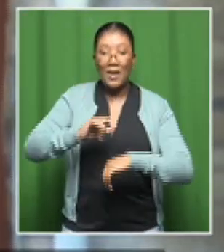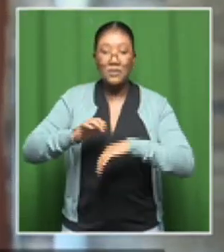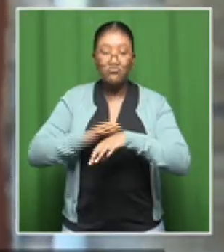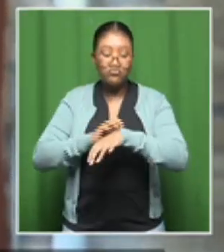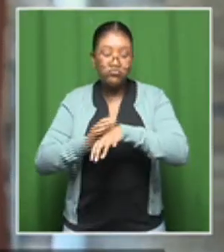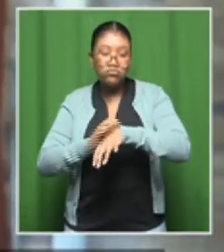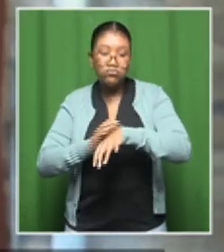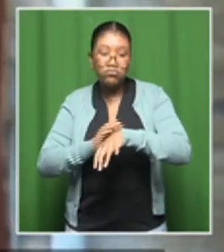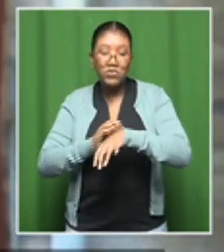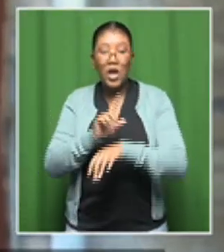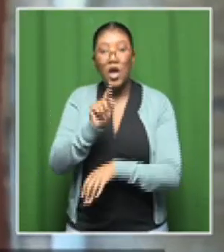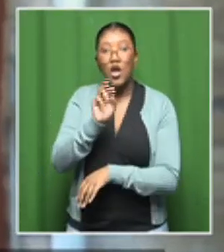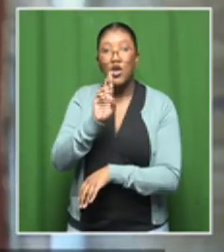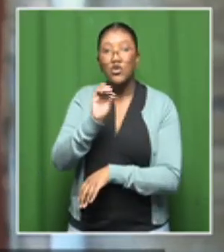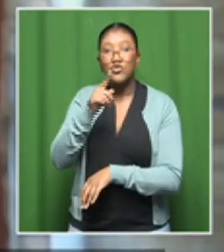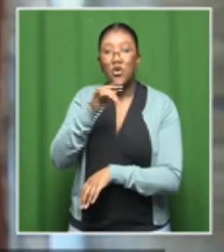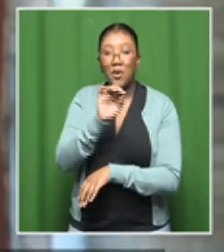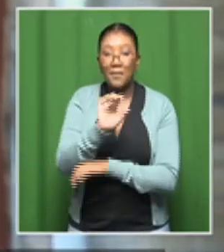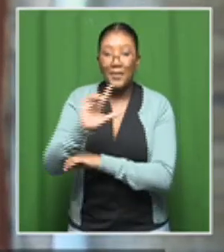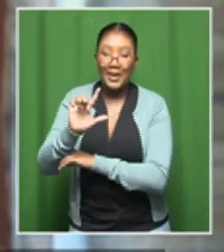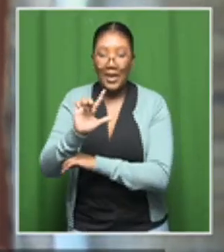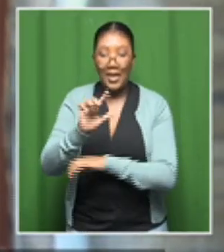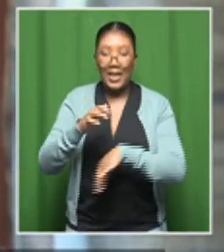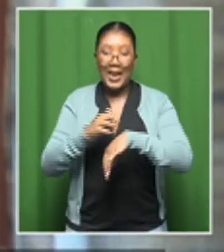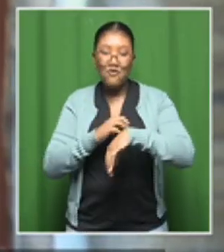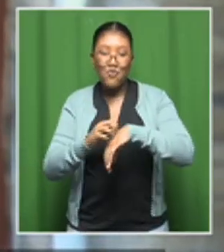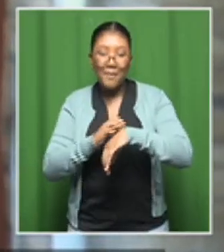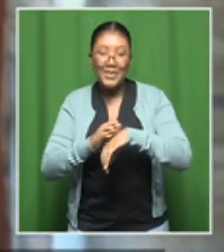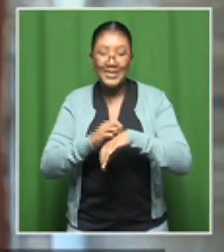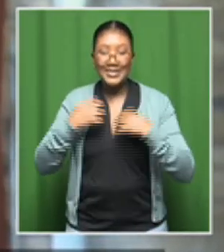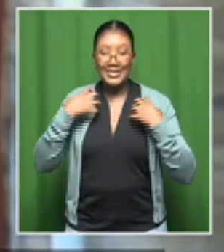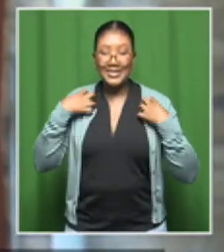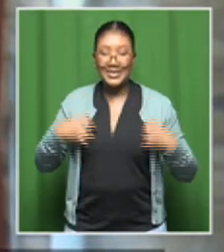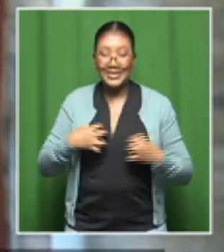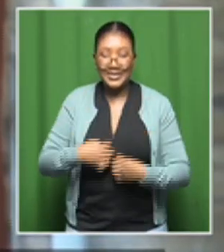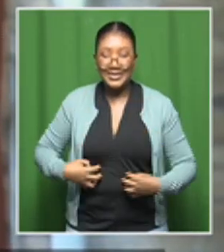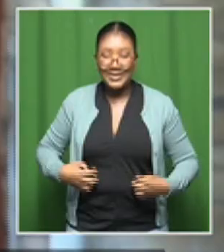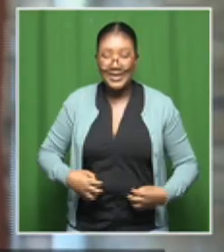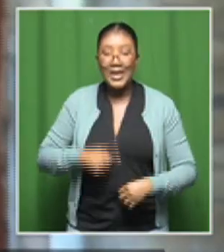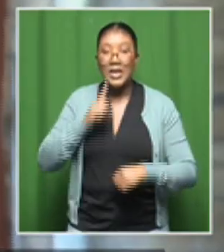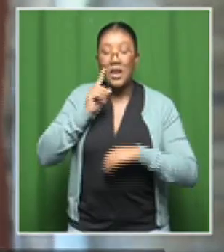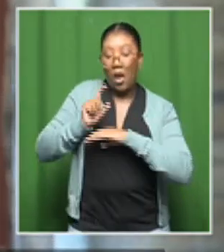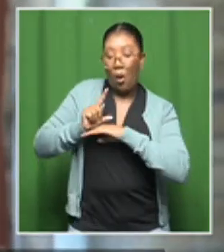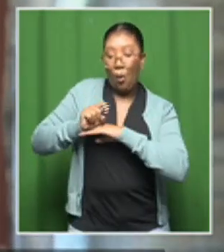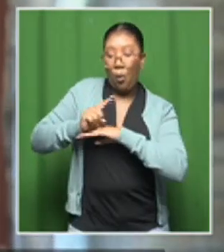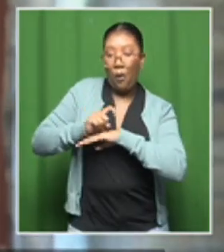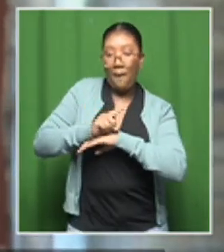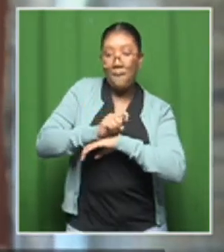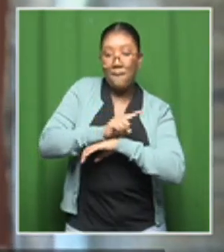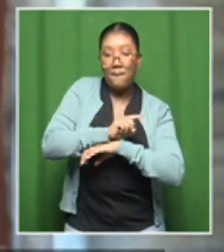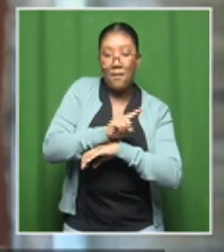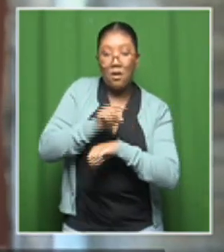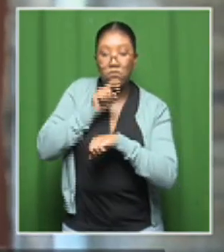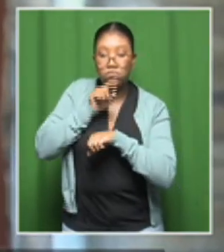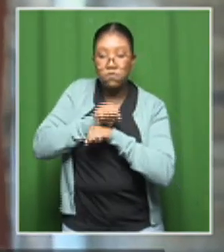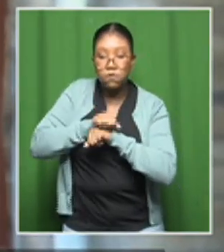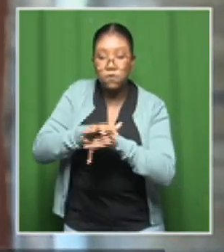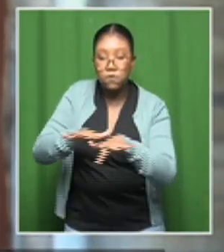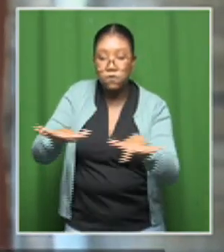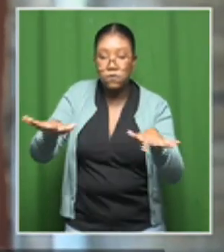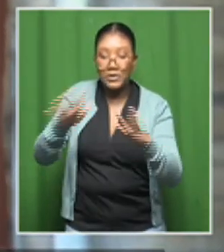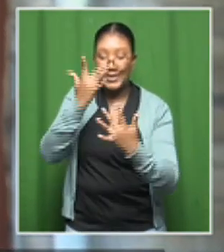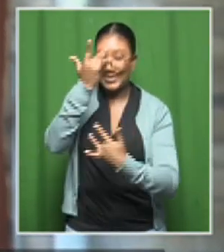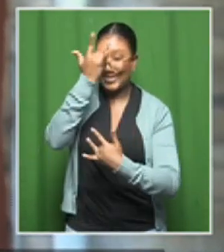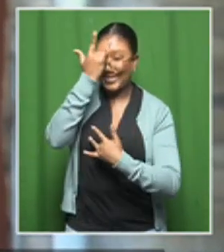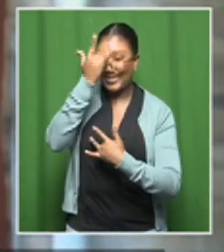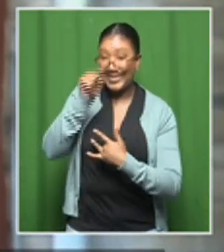your leprosy, and most commonly the worm infections. I would call them that. Most of these are